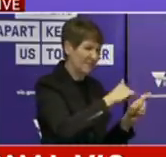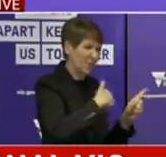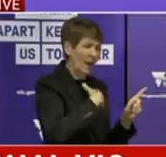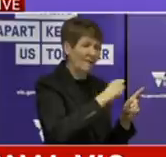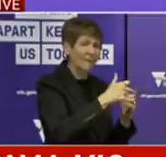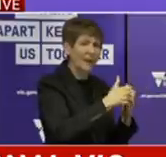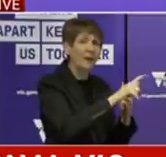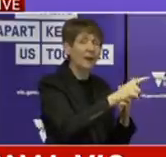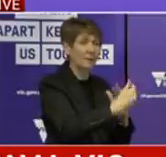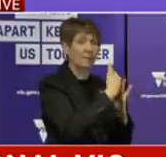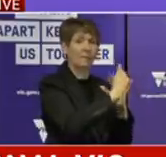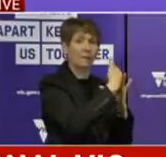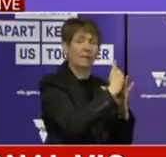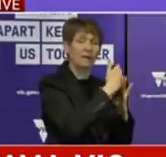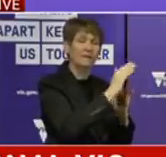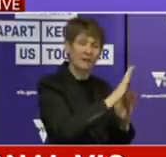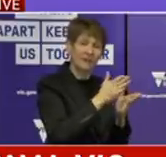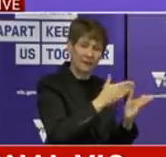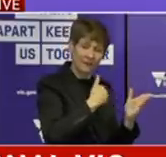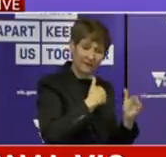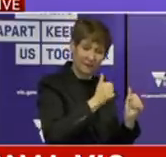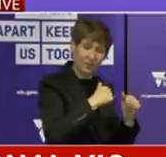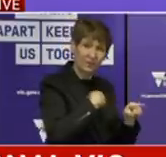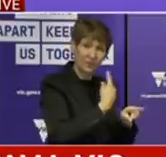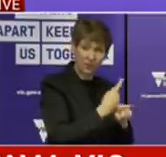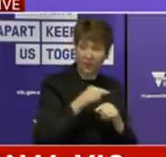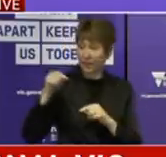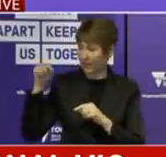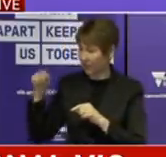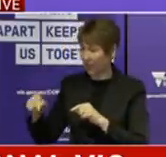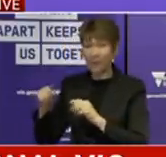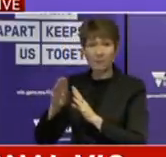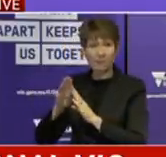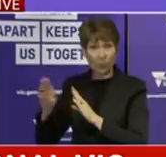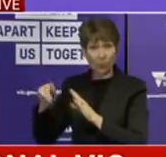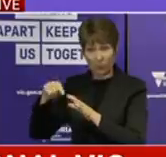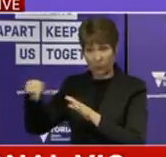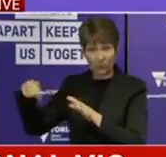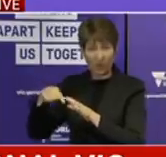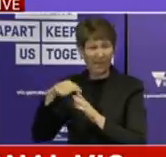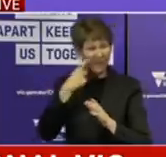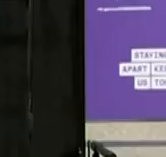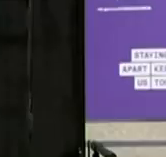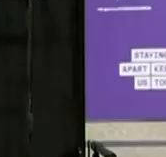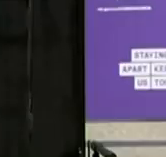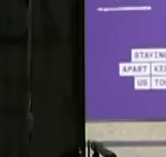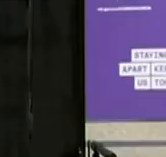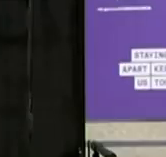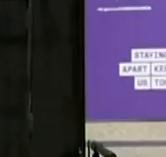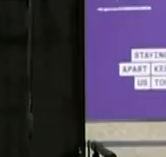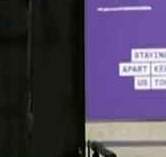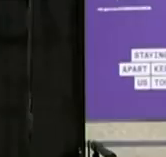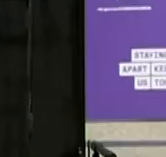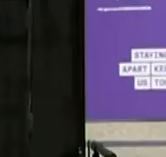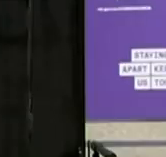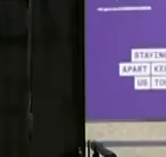finish. They've got many different roles. I think I've answered your question a couple of times now. I do not concur with your conclusion that the